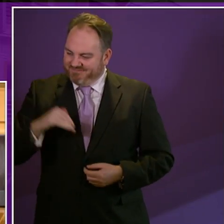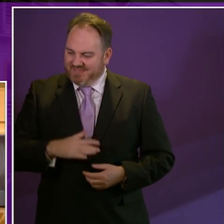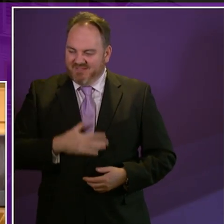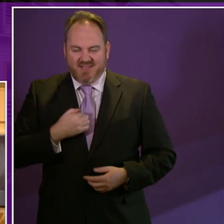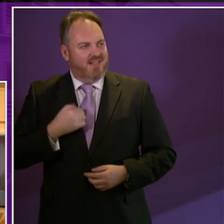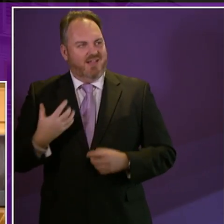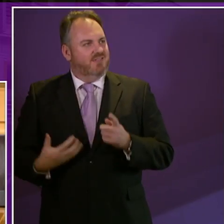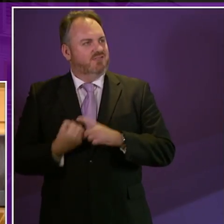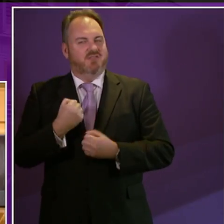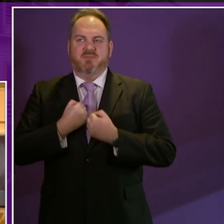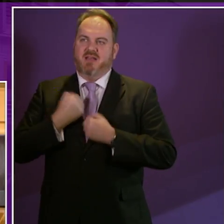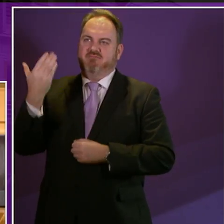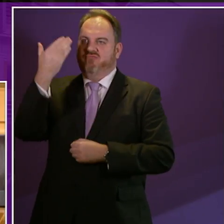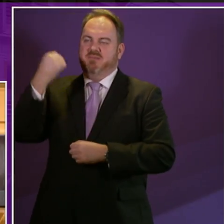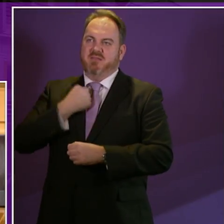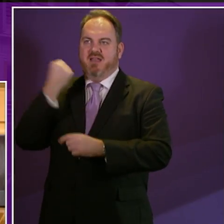their own future